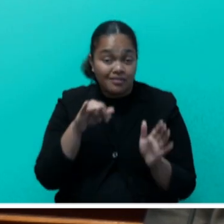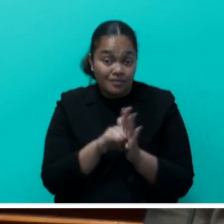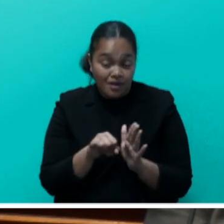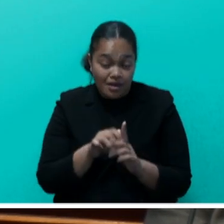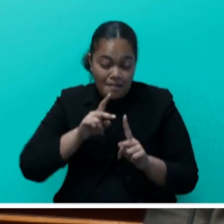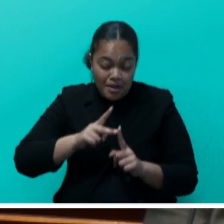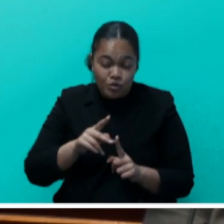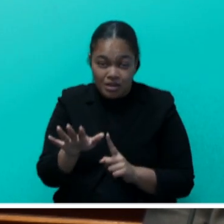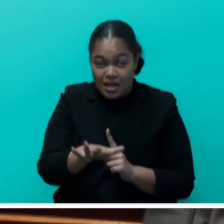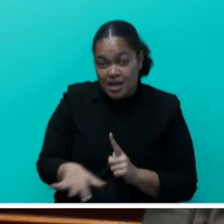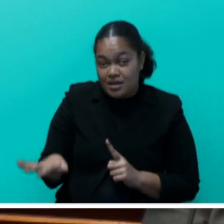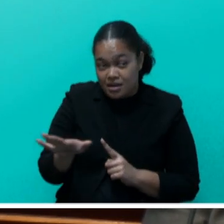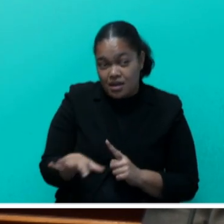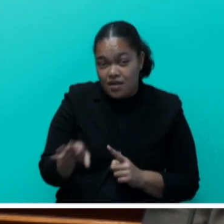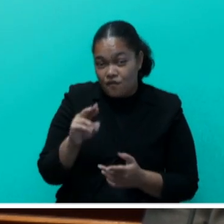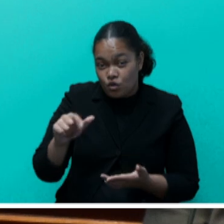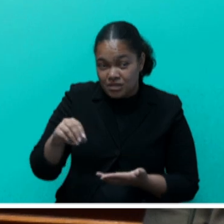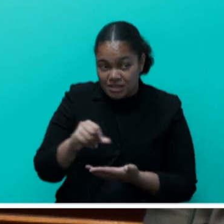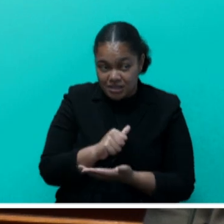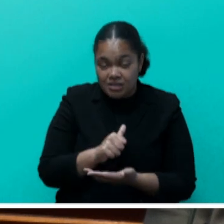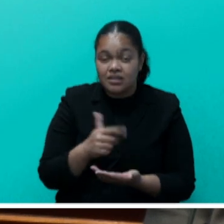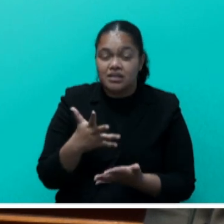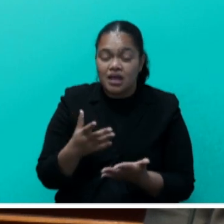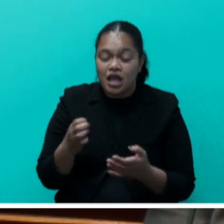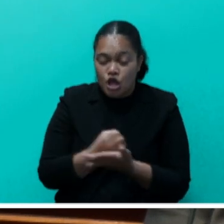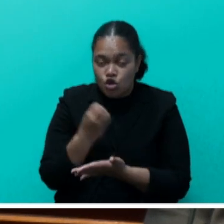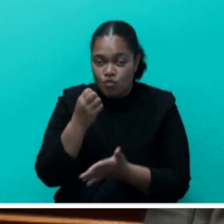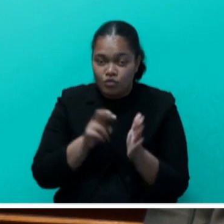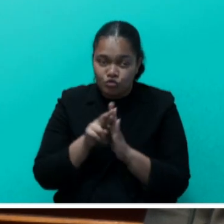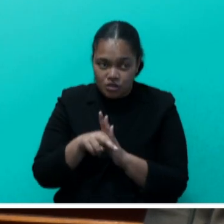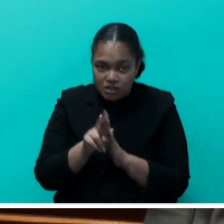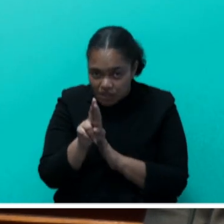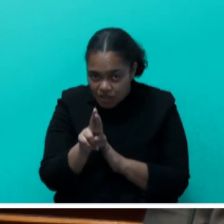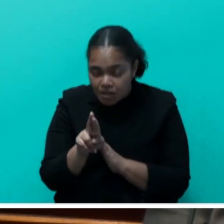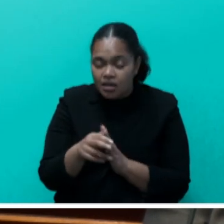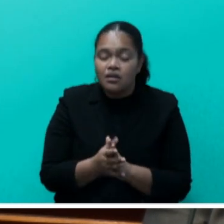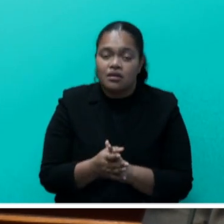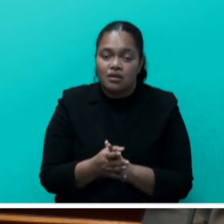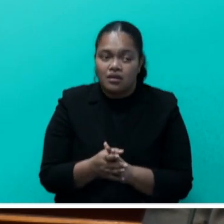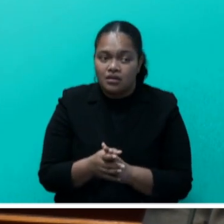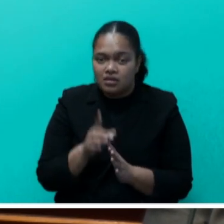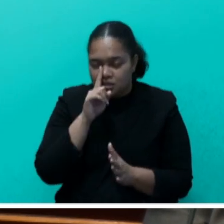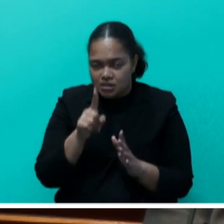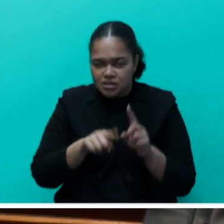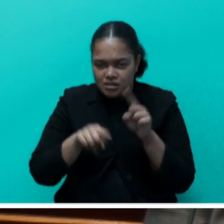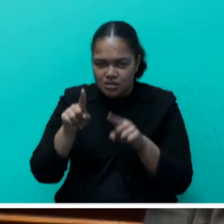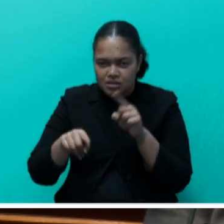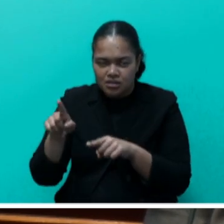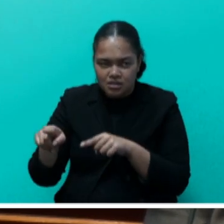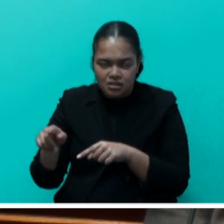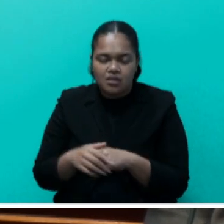areas for SEEDS, including building economic resilience, scaling up climate and biodiversity